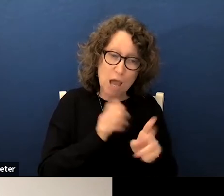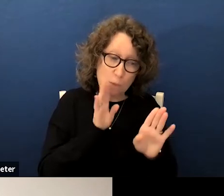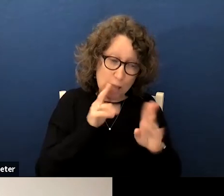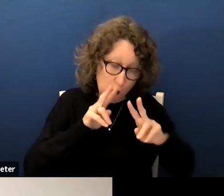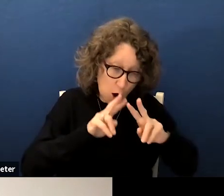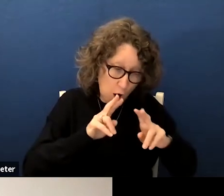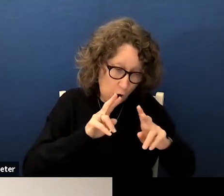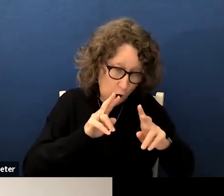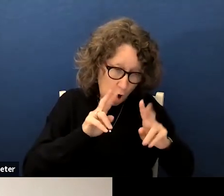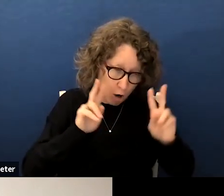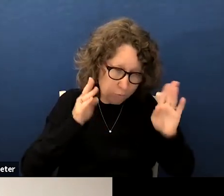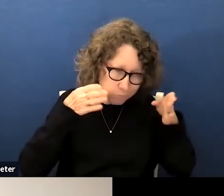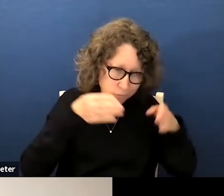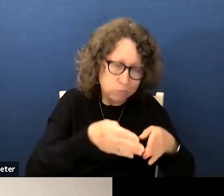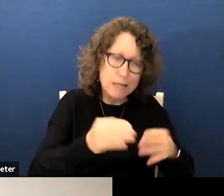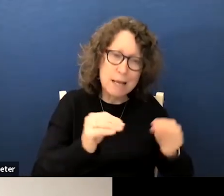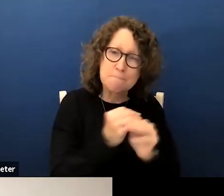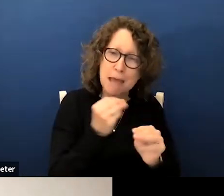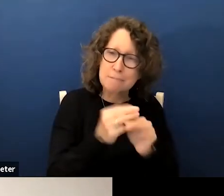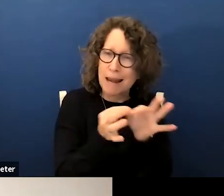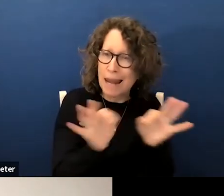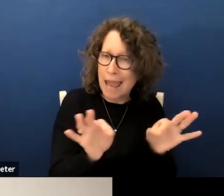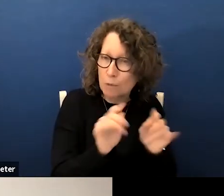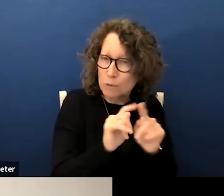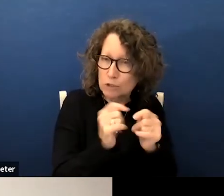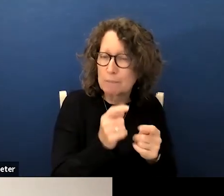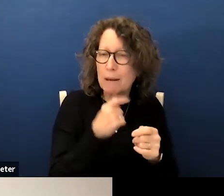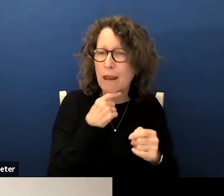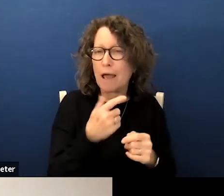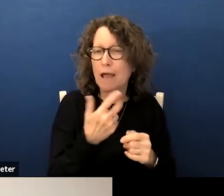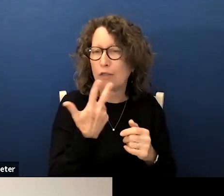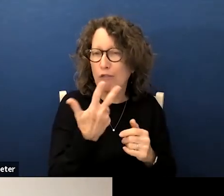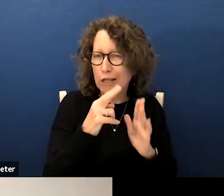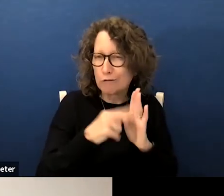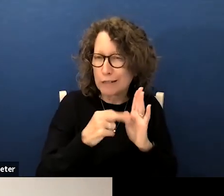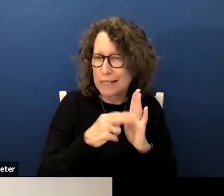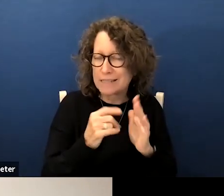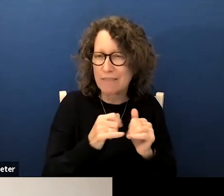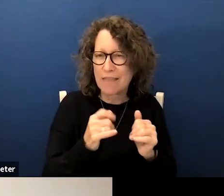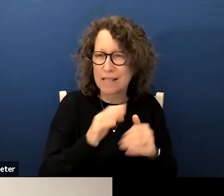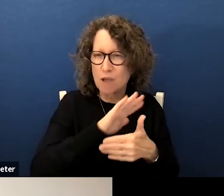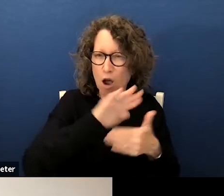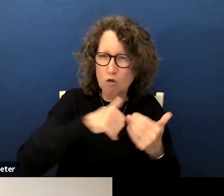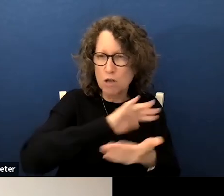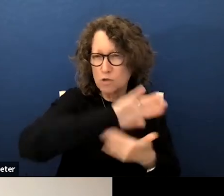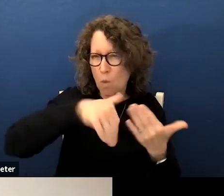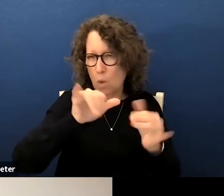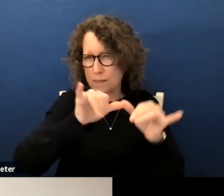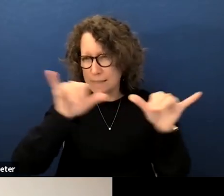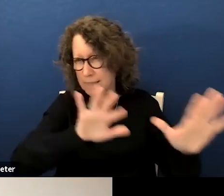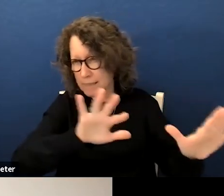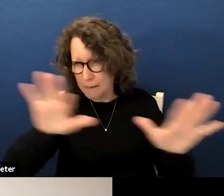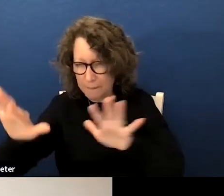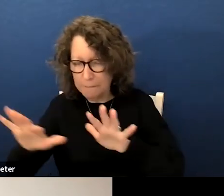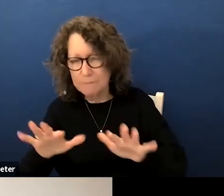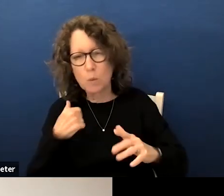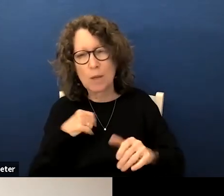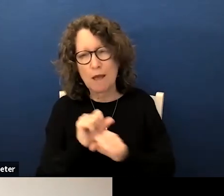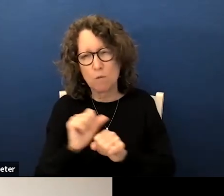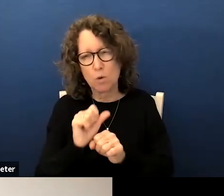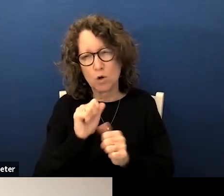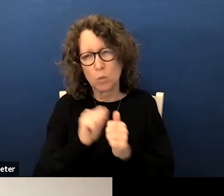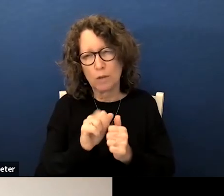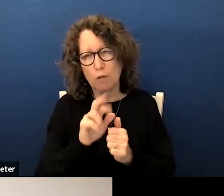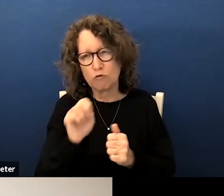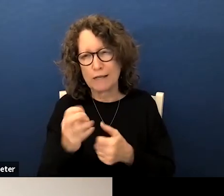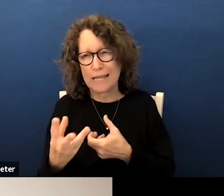in on mathematical language routines such as three reads that's across the whole system we have worked with re